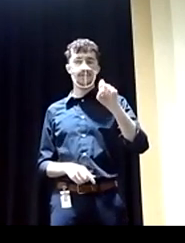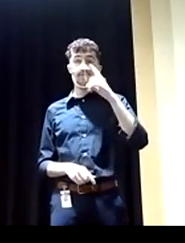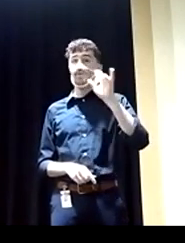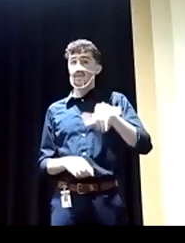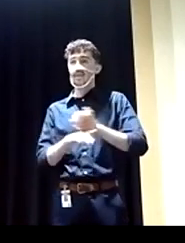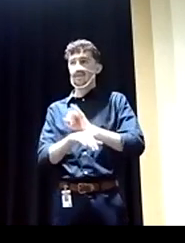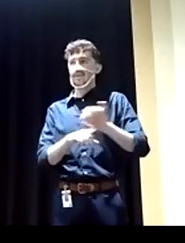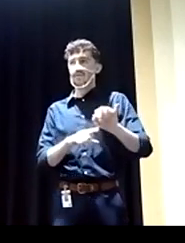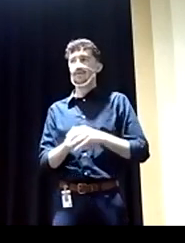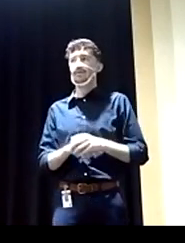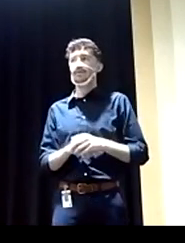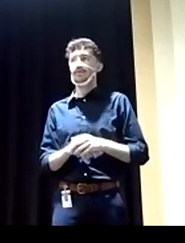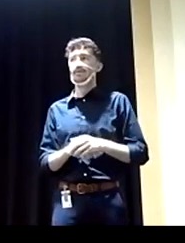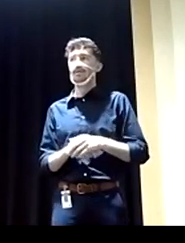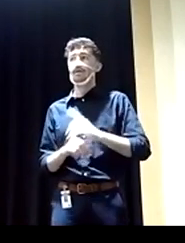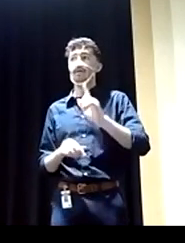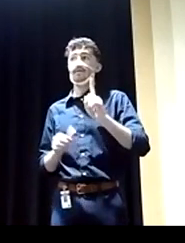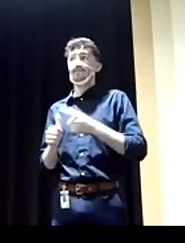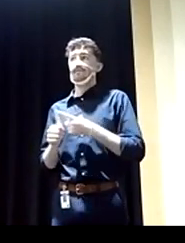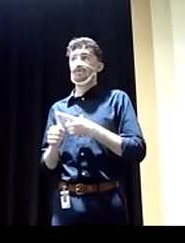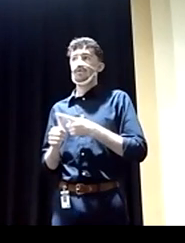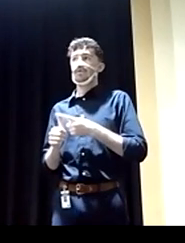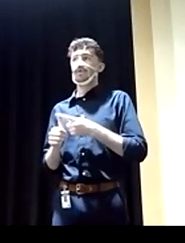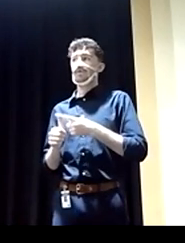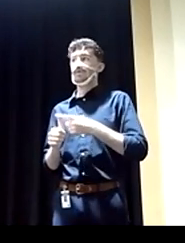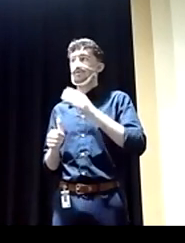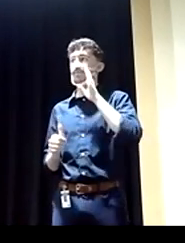to go first would be the Senate company.